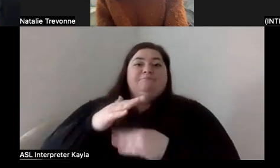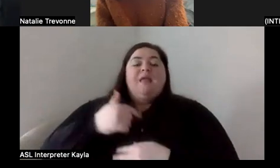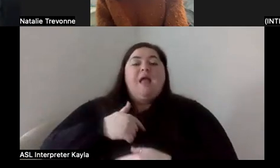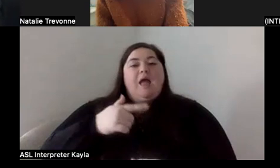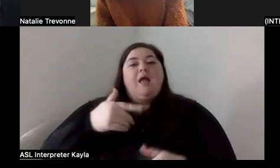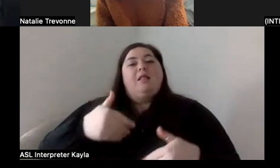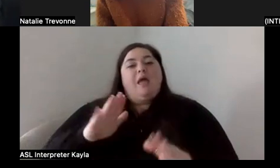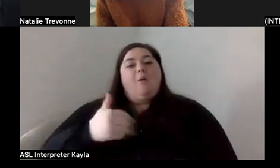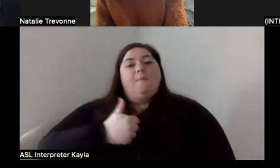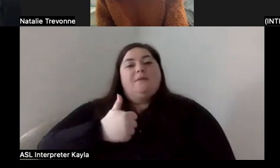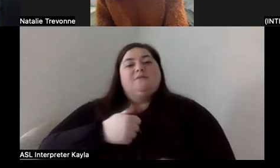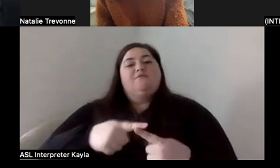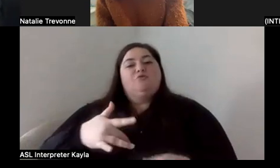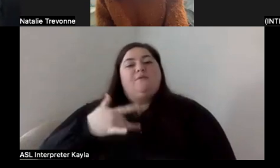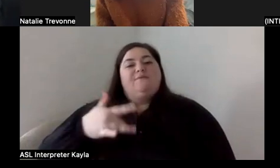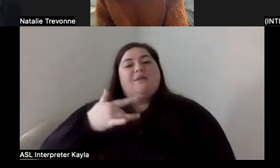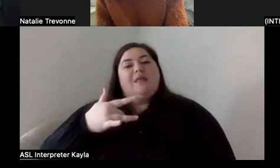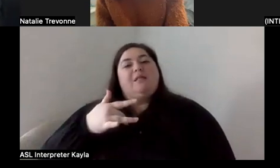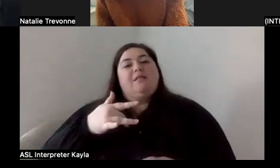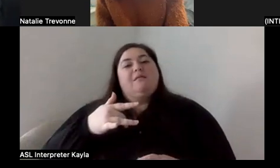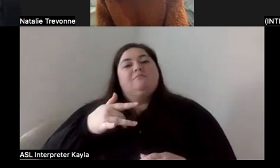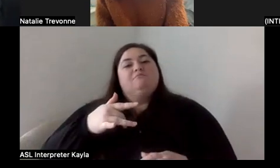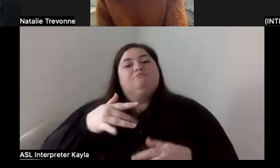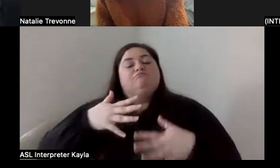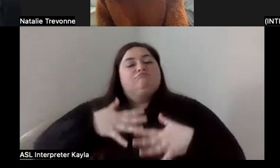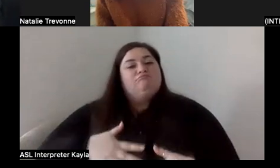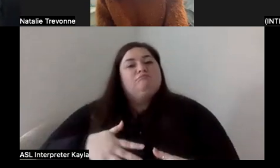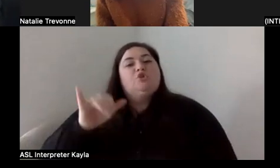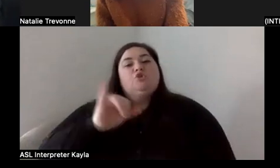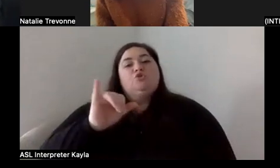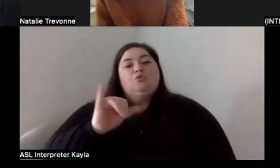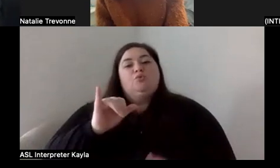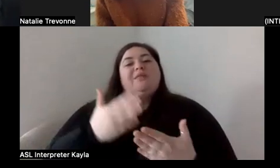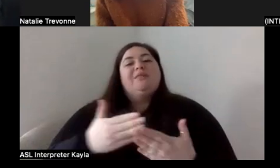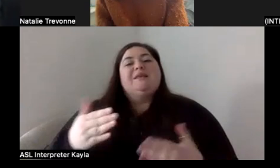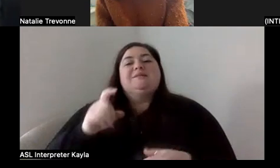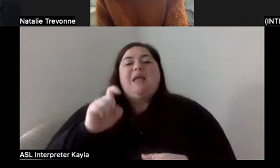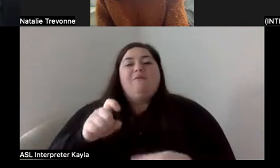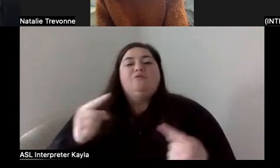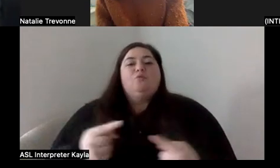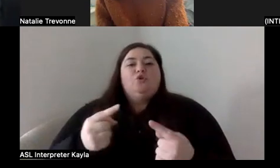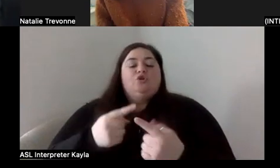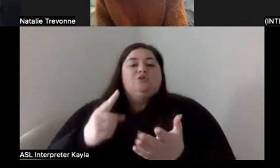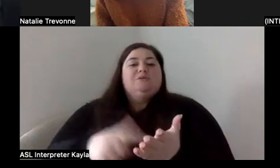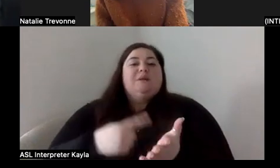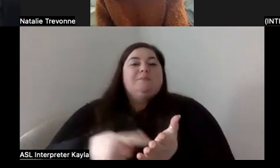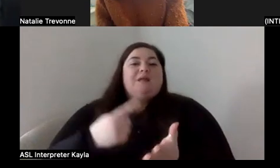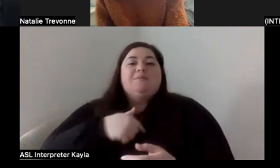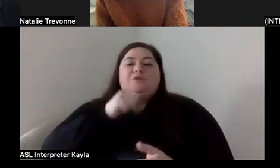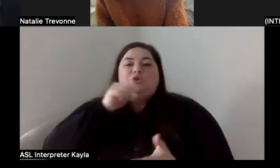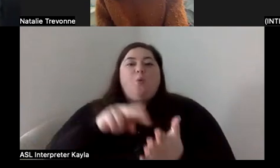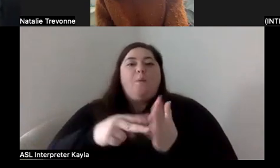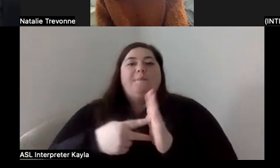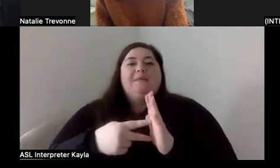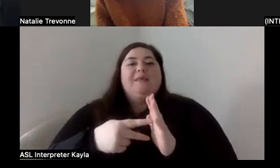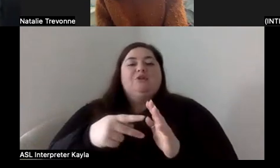allow myself to feel that. Because, like, sometimes you do have to let things hurt, and so I'm not saying to, like, just act